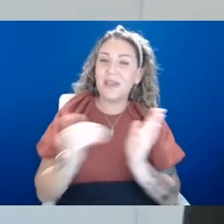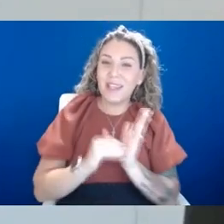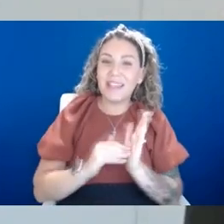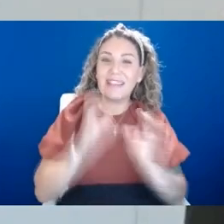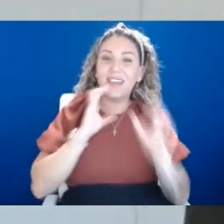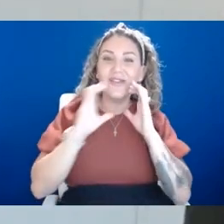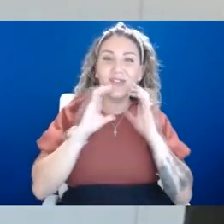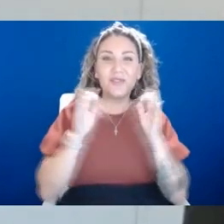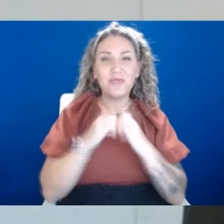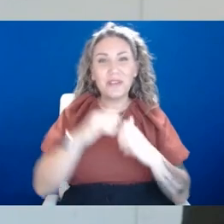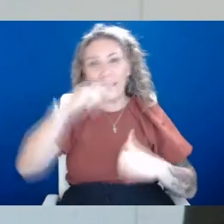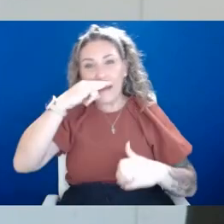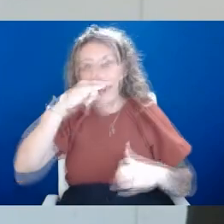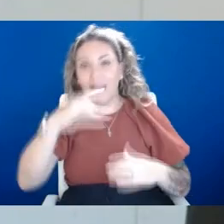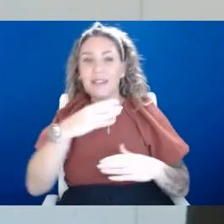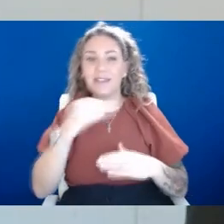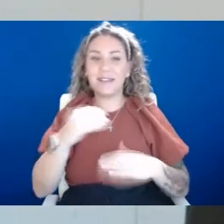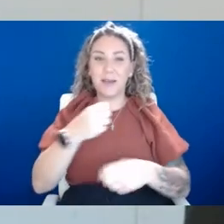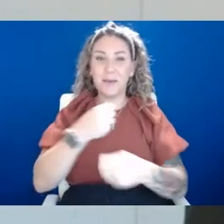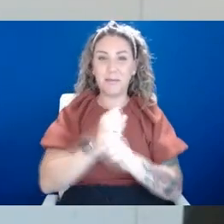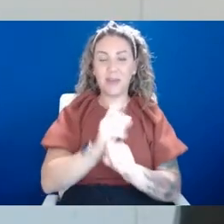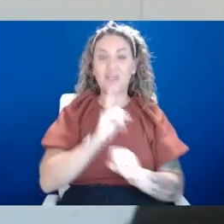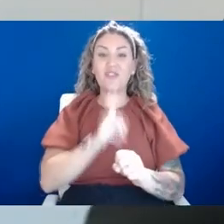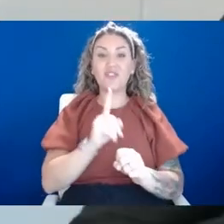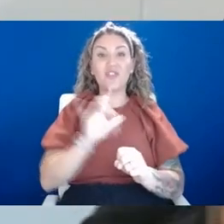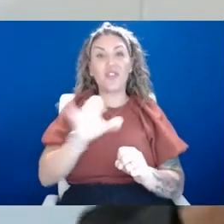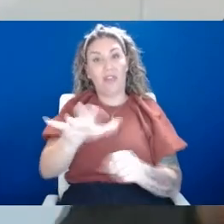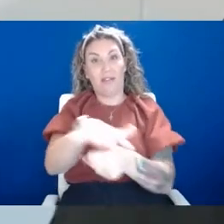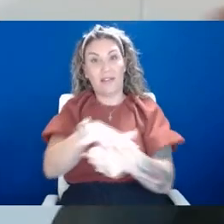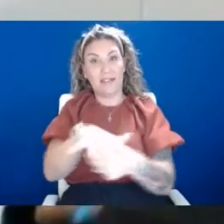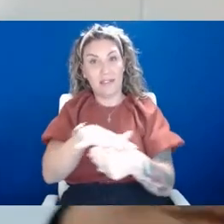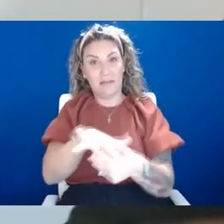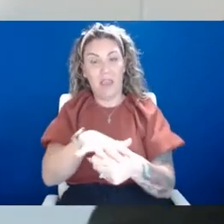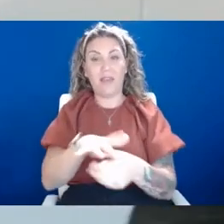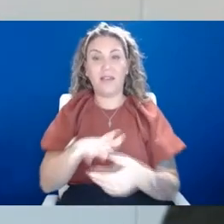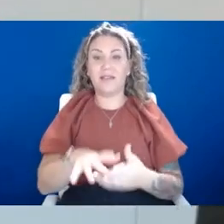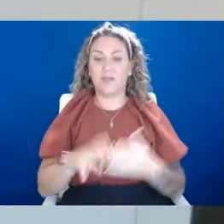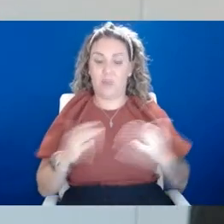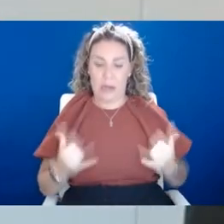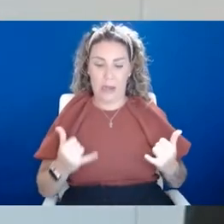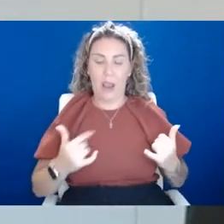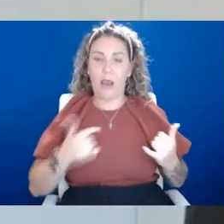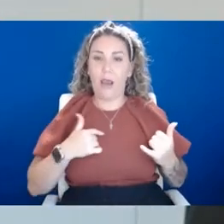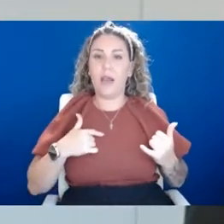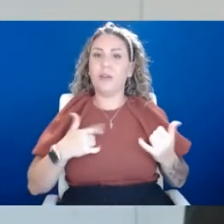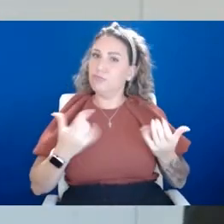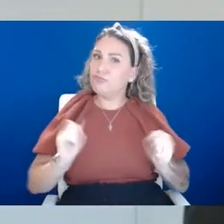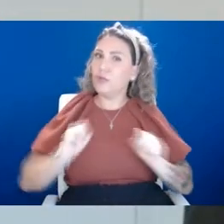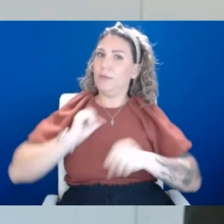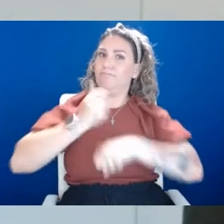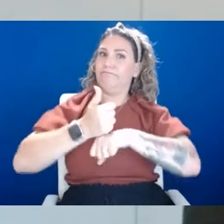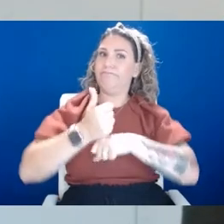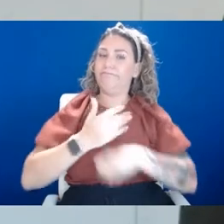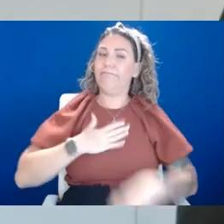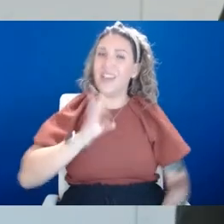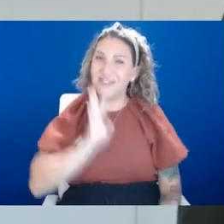kids and making sure that we like create that space, because even me now, I try to create that with my four year old, which is also becoming